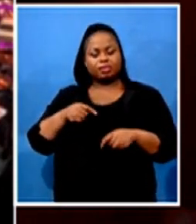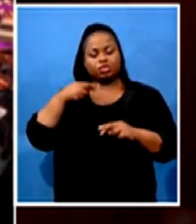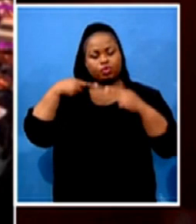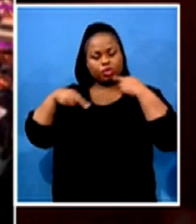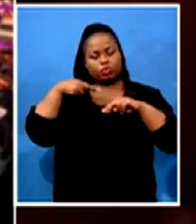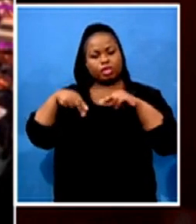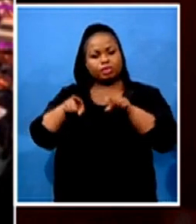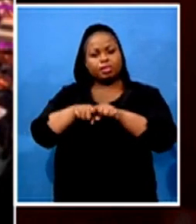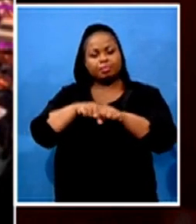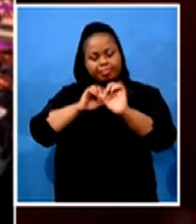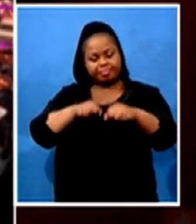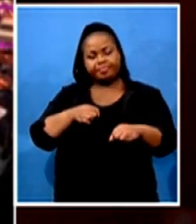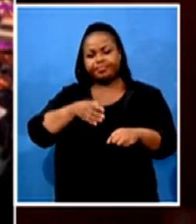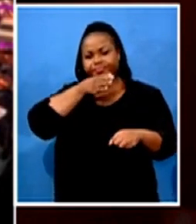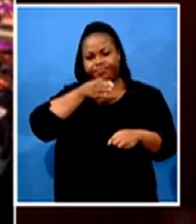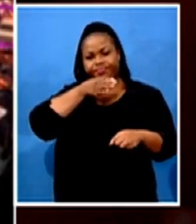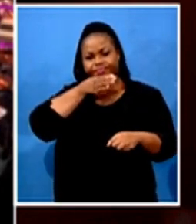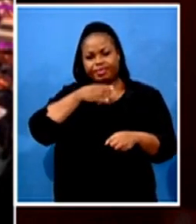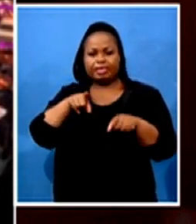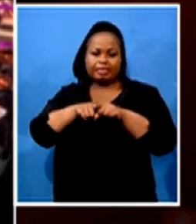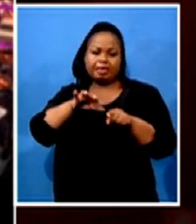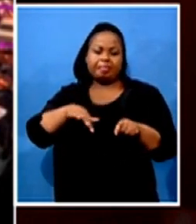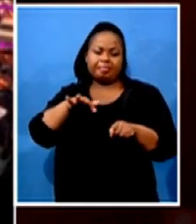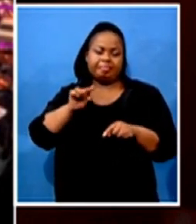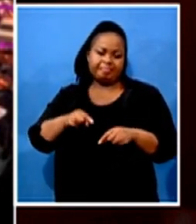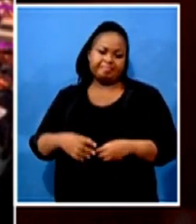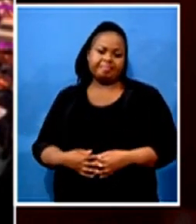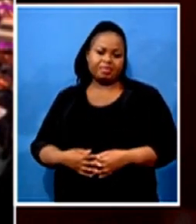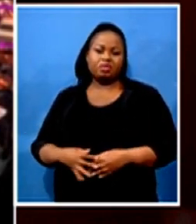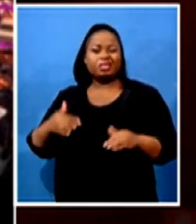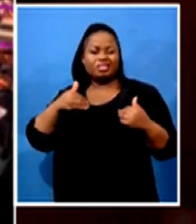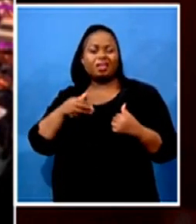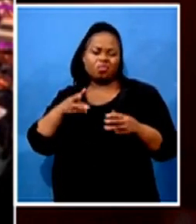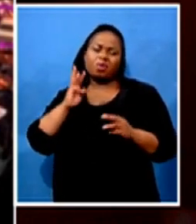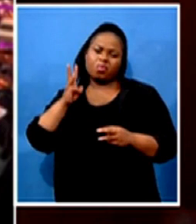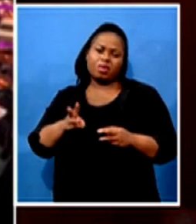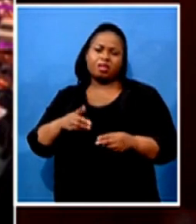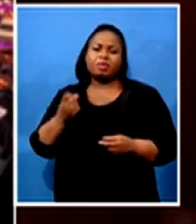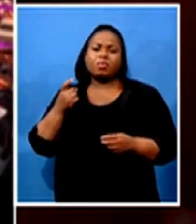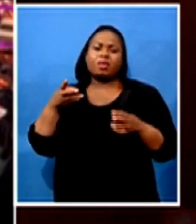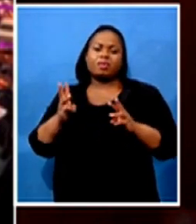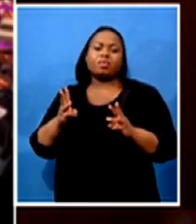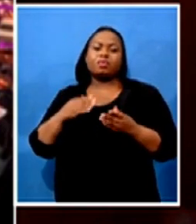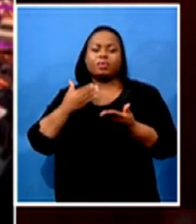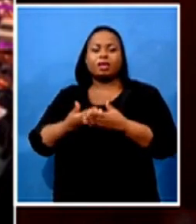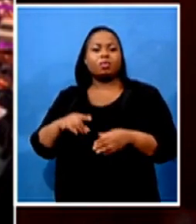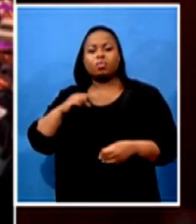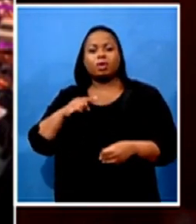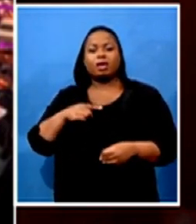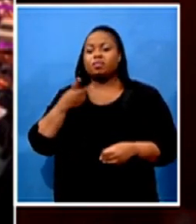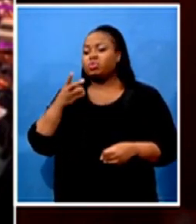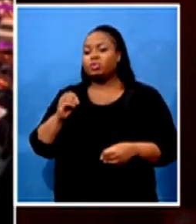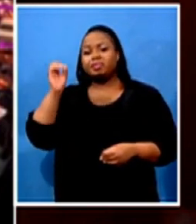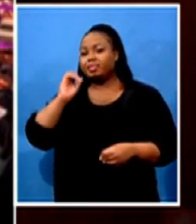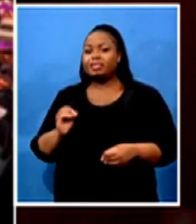a safe way. It is the only way with regards to the financial model. We can't survive on doing 20% of turnover with the huge expenses we've got.